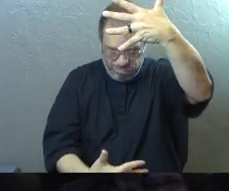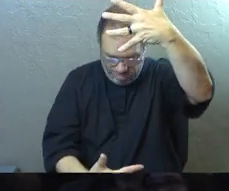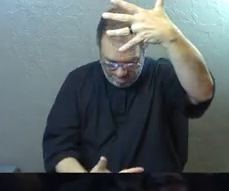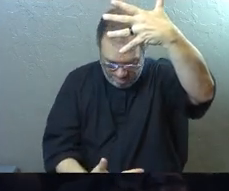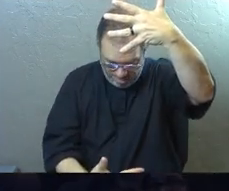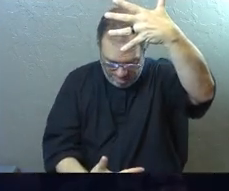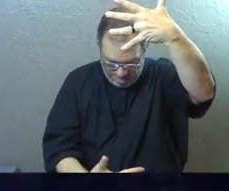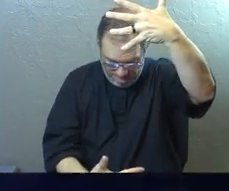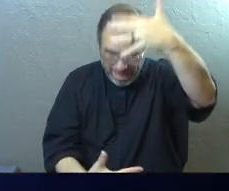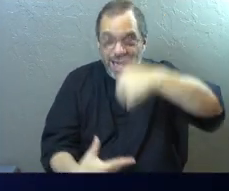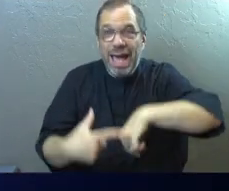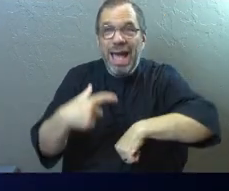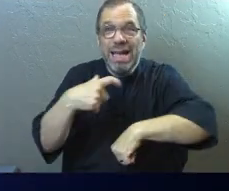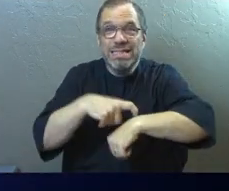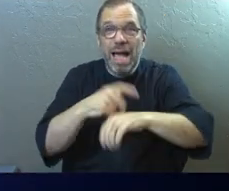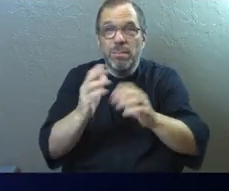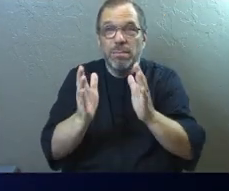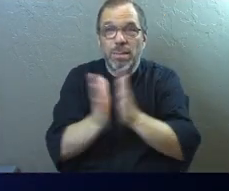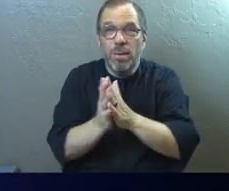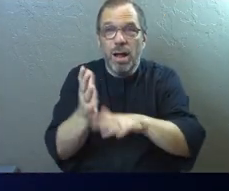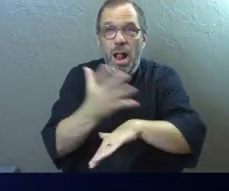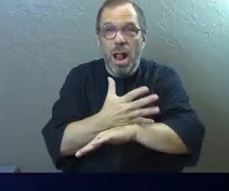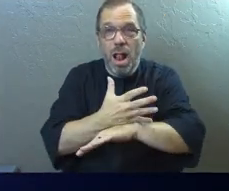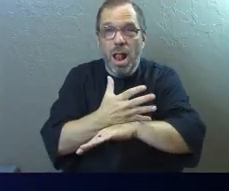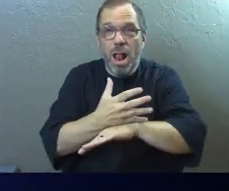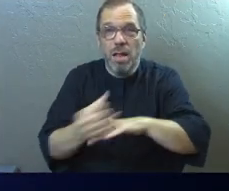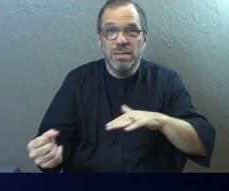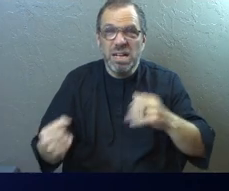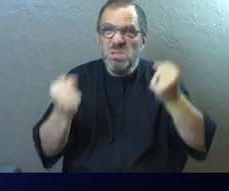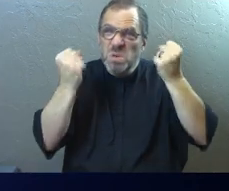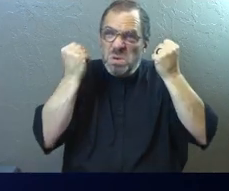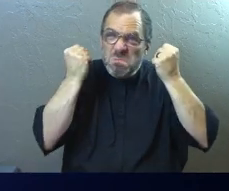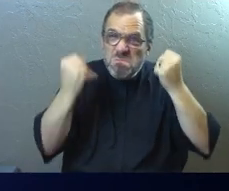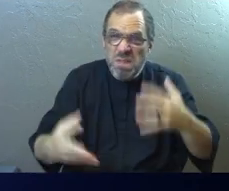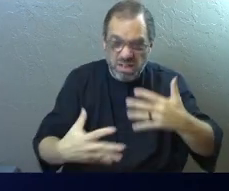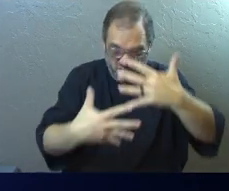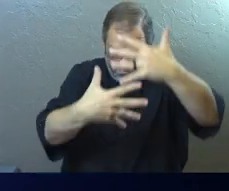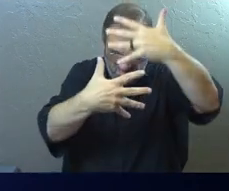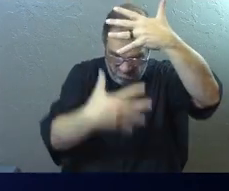And I ran out of time in my prayer time because there were so many.